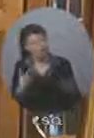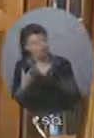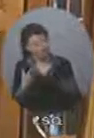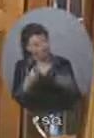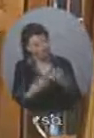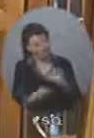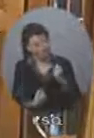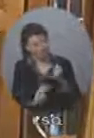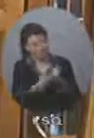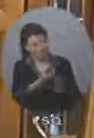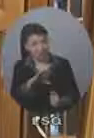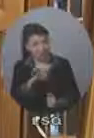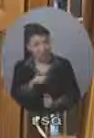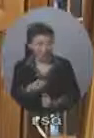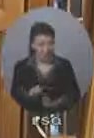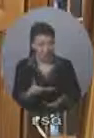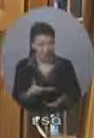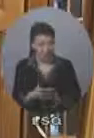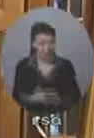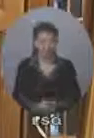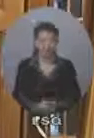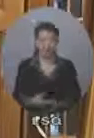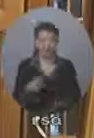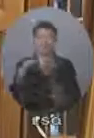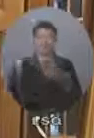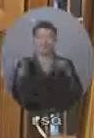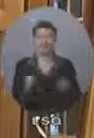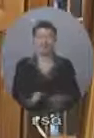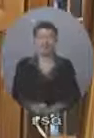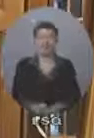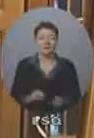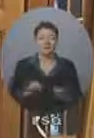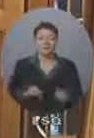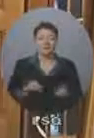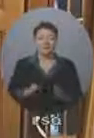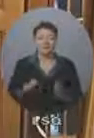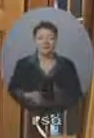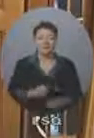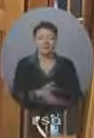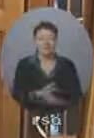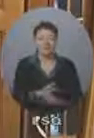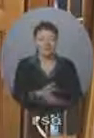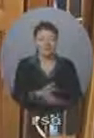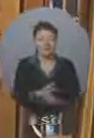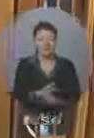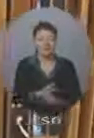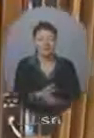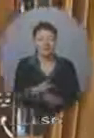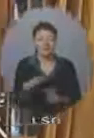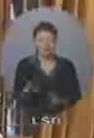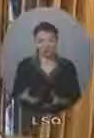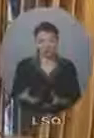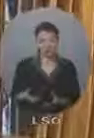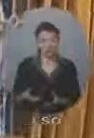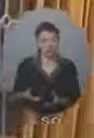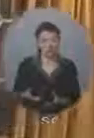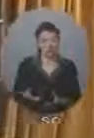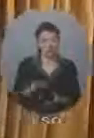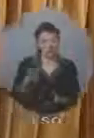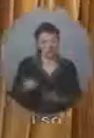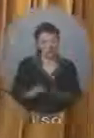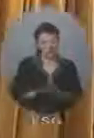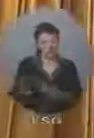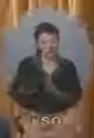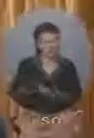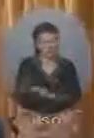Mr Speaker, why is the Minister putting these important development projects at risk? The Honourable Parliamentary